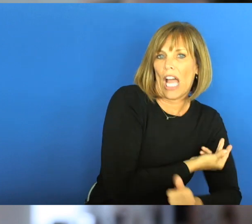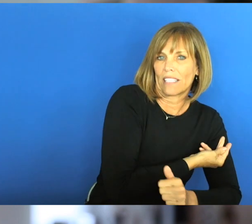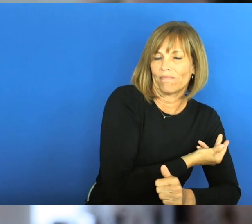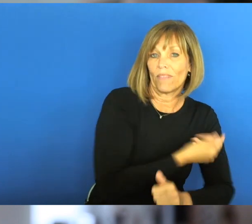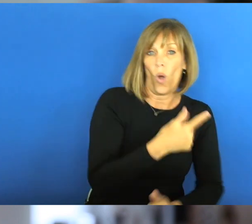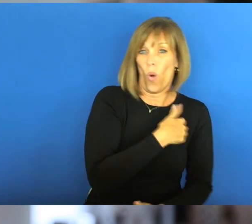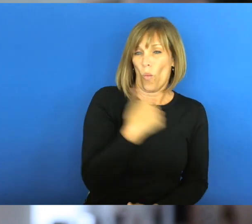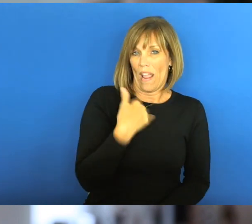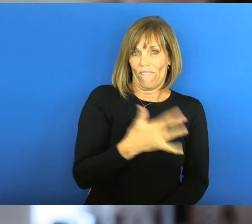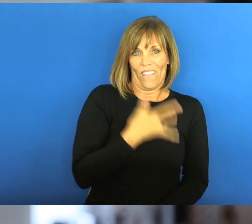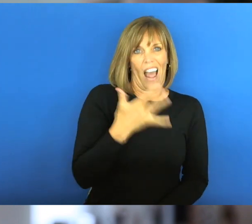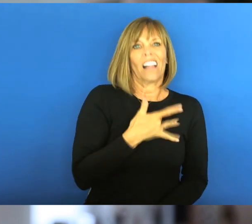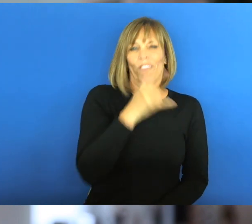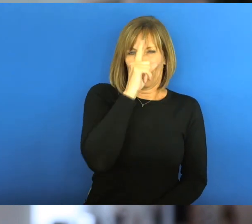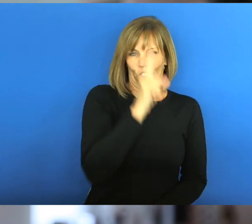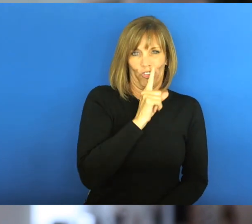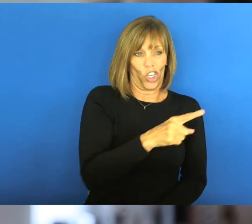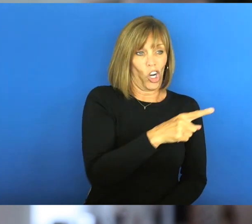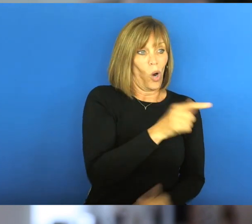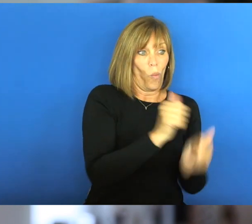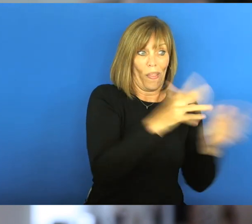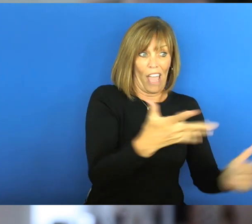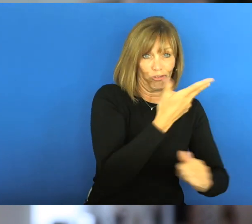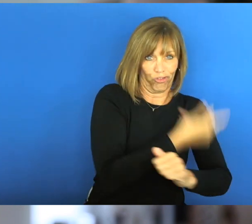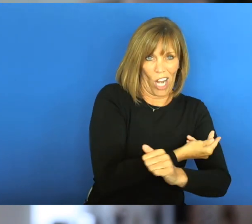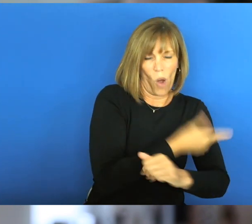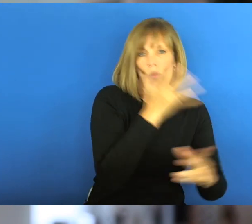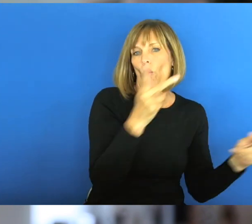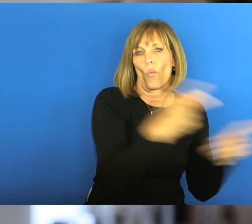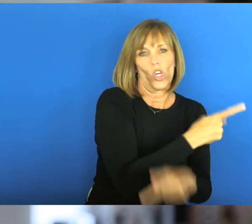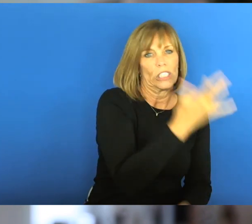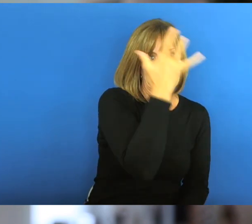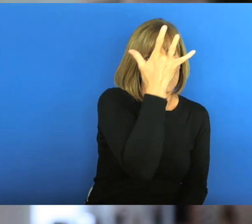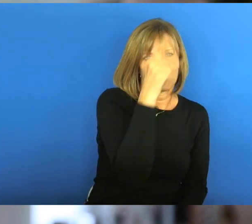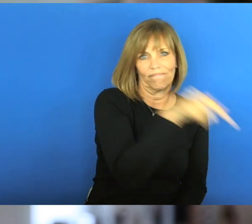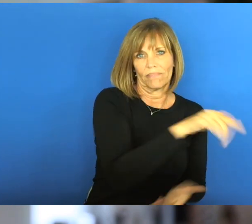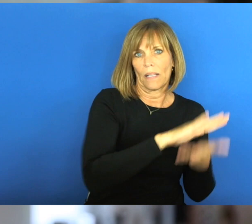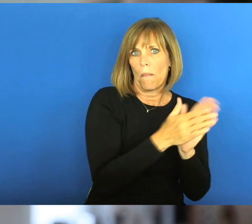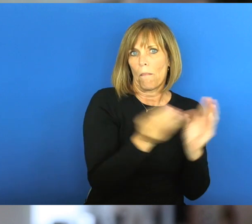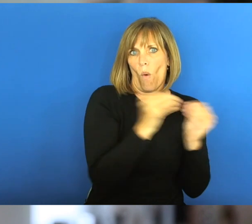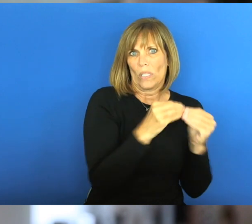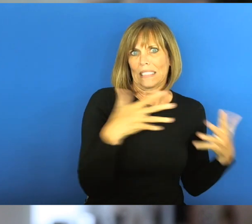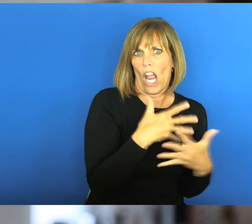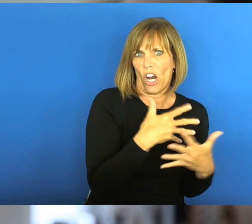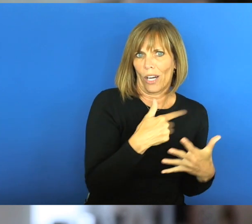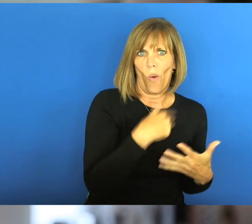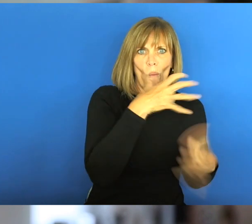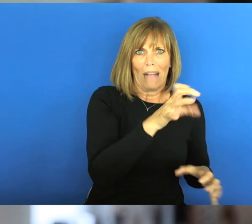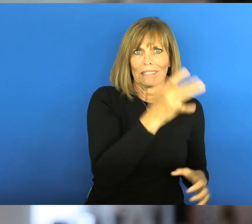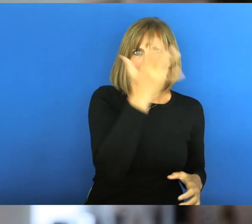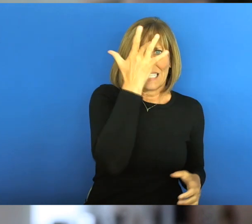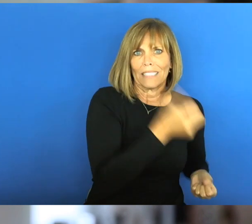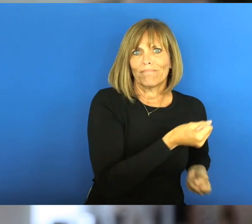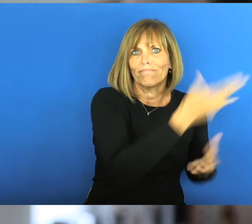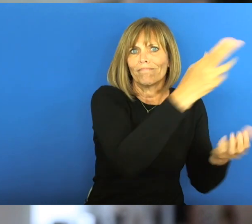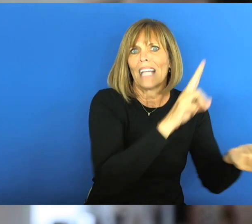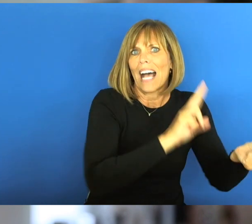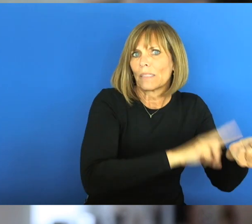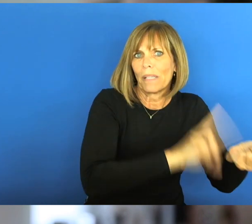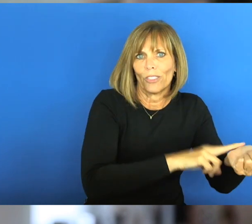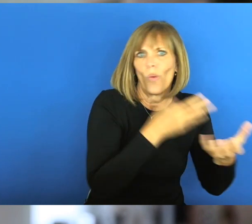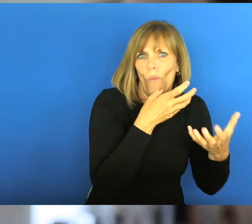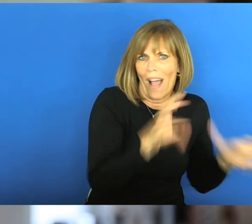vaccine and we felt confident we would get sicker without it and that was scarier so we didn't want to be